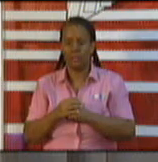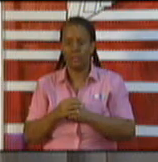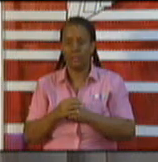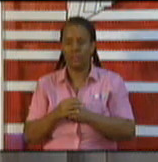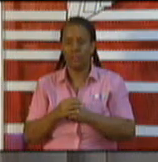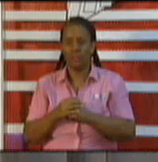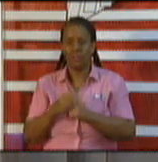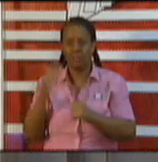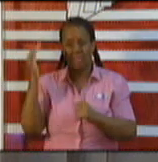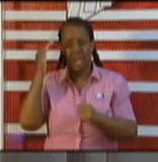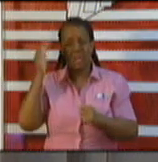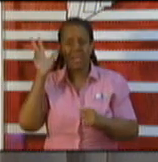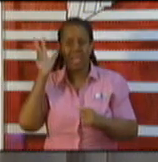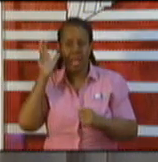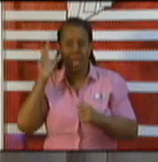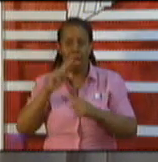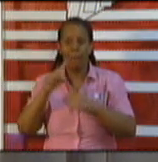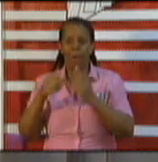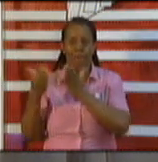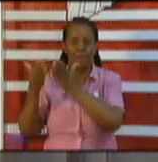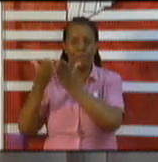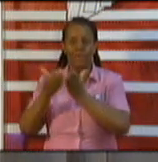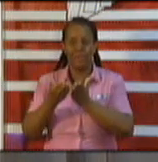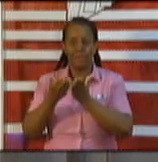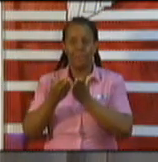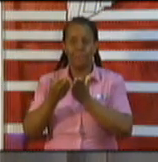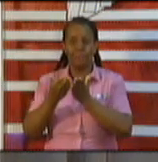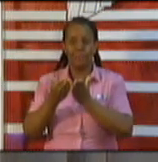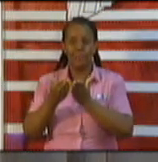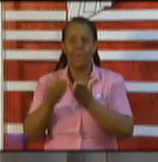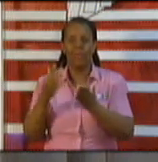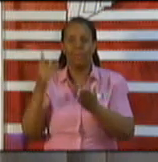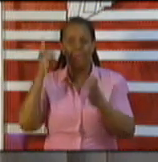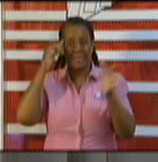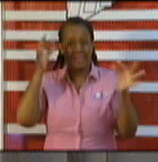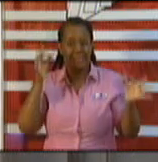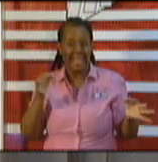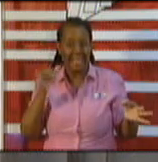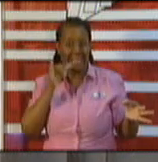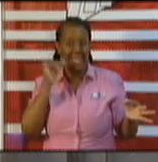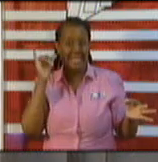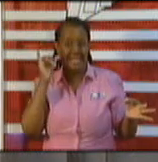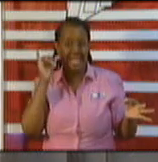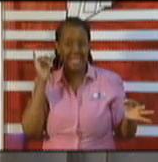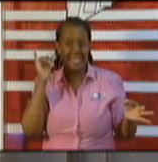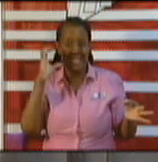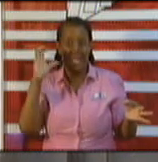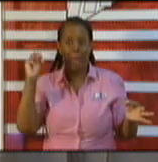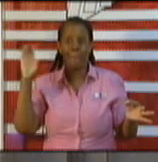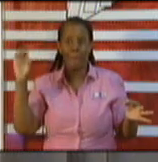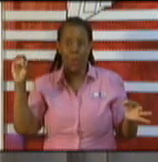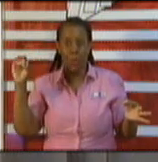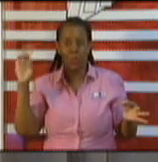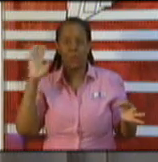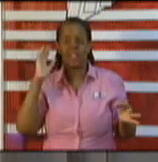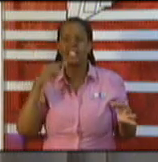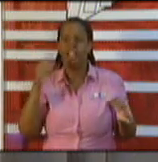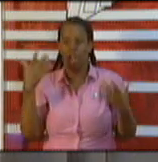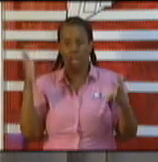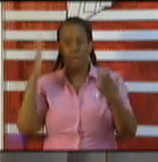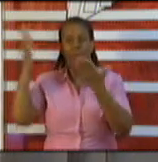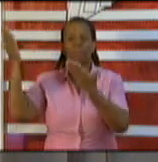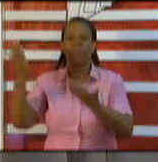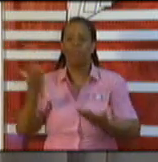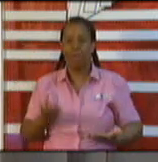cruise ship and what the decisions taken yesterday. The Chief Medical Officer touched on it a short while ago. We are decanting those nationals.